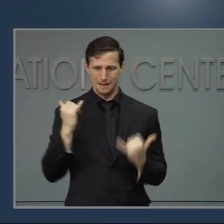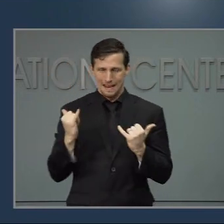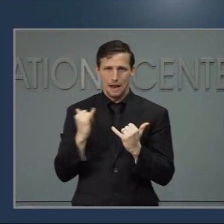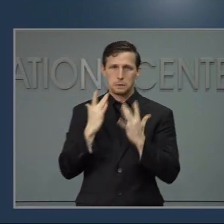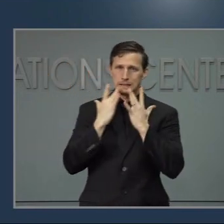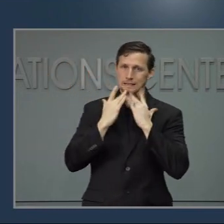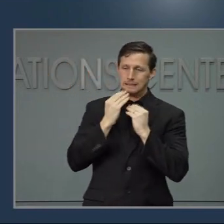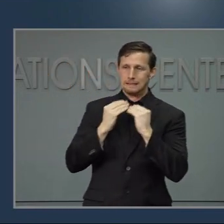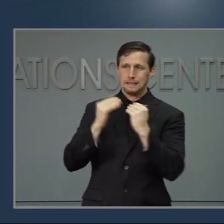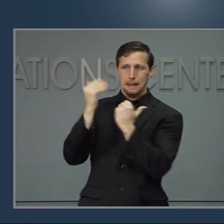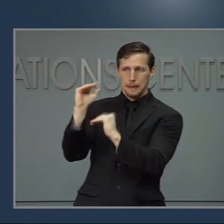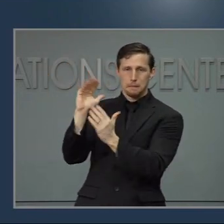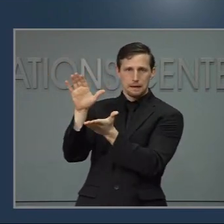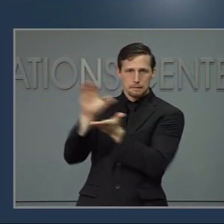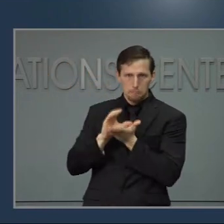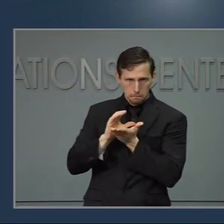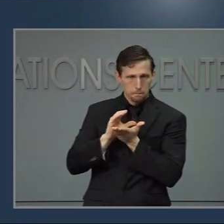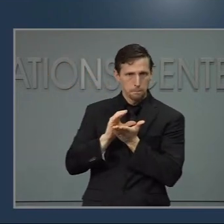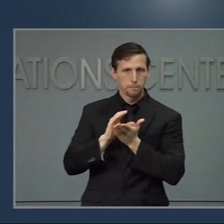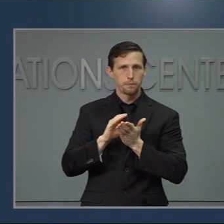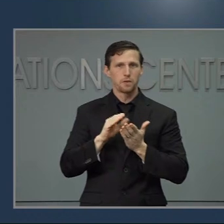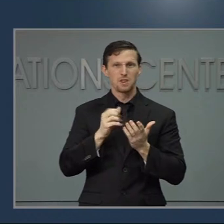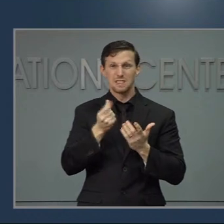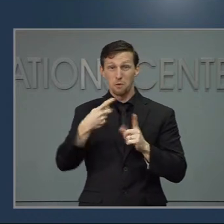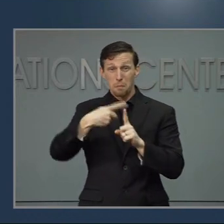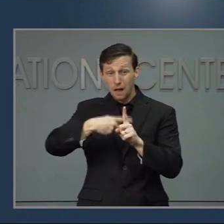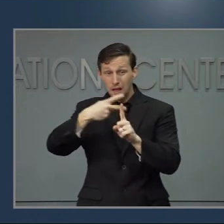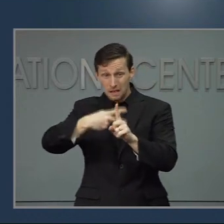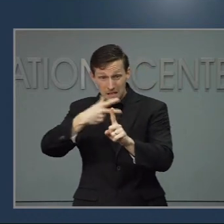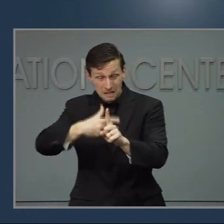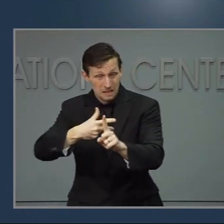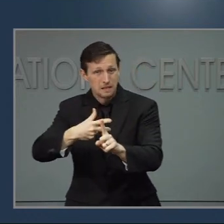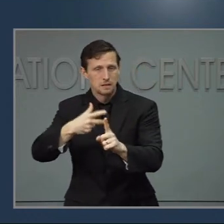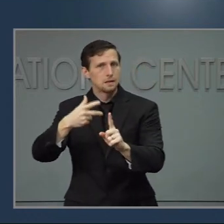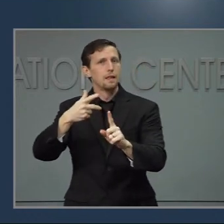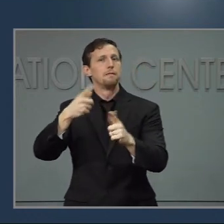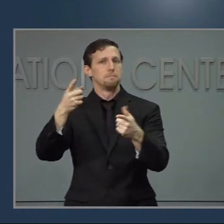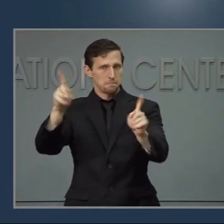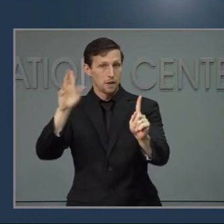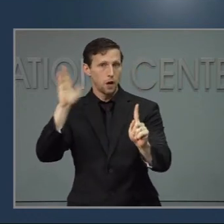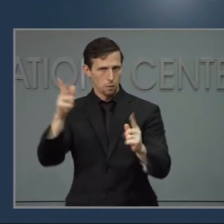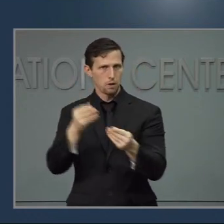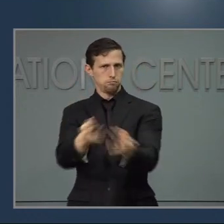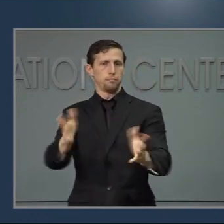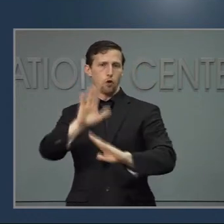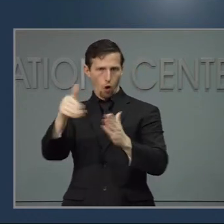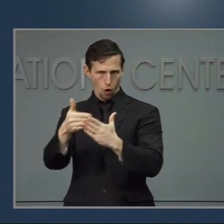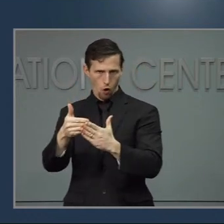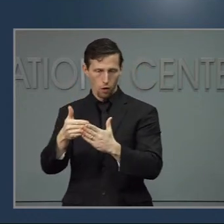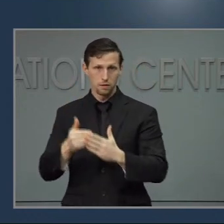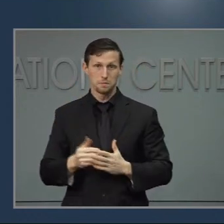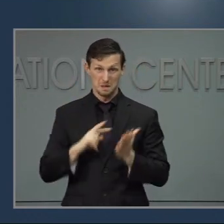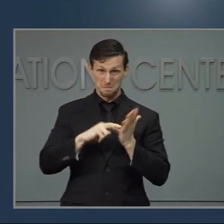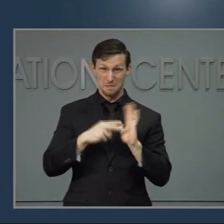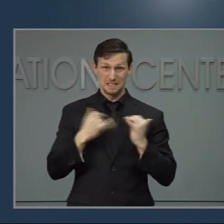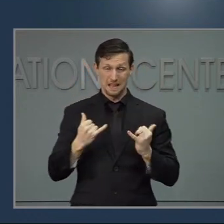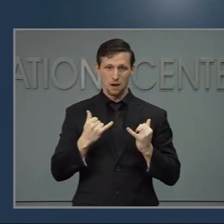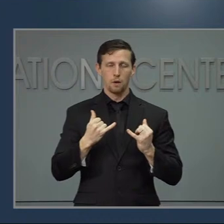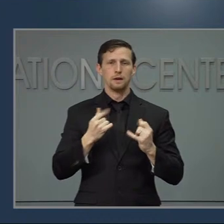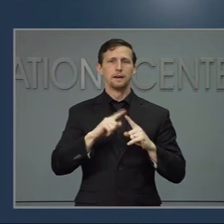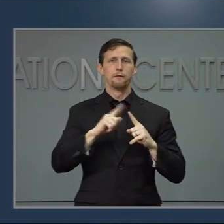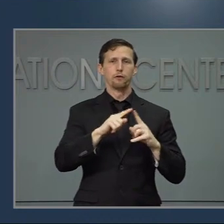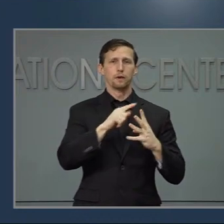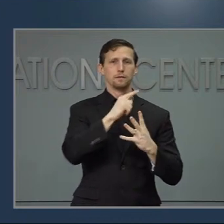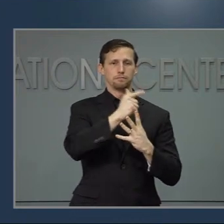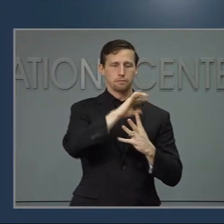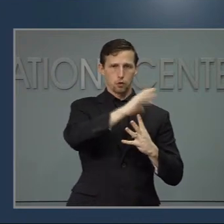for the next few months. Therefore, states must make vaccines available in phases. You'll see as I go through